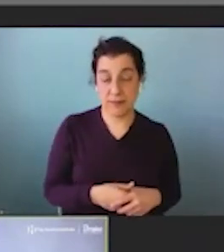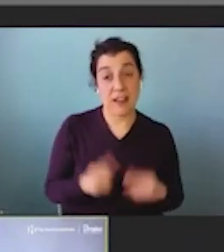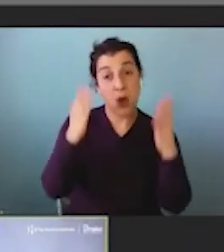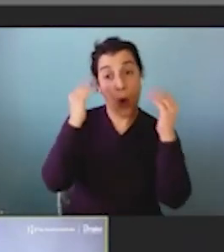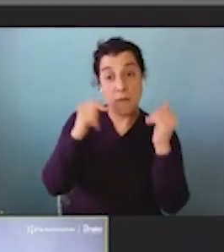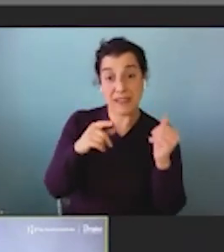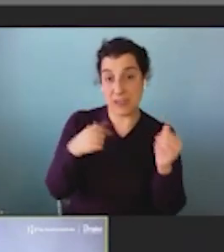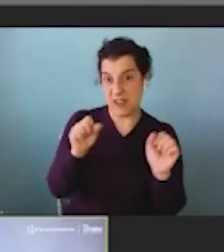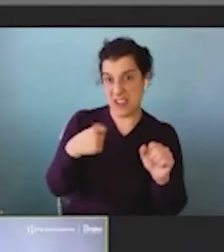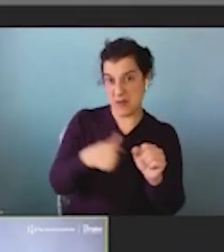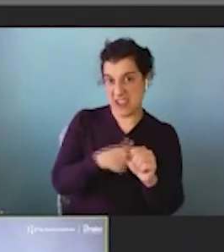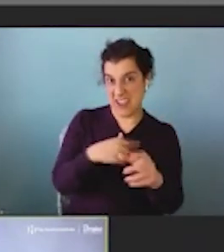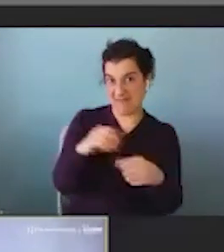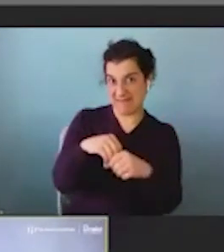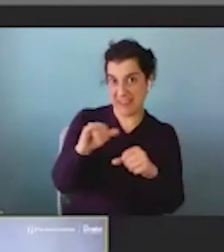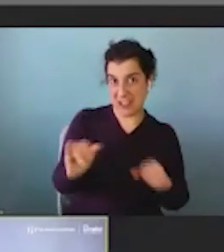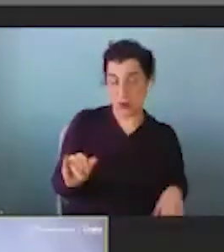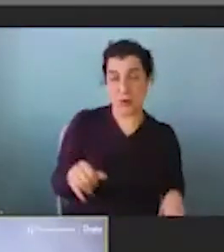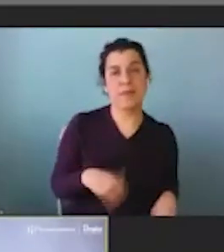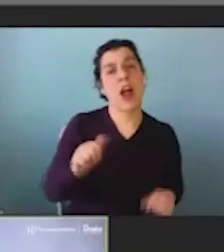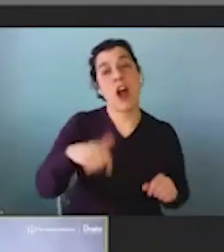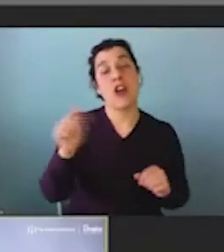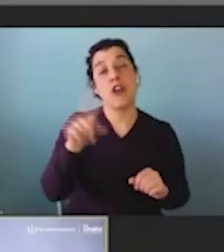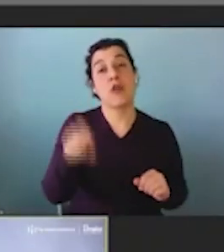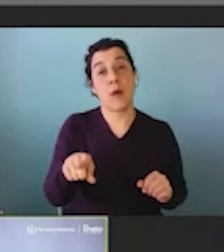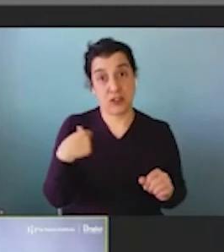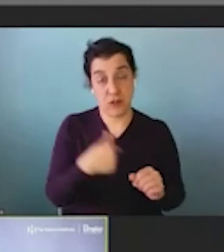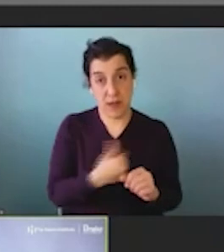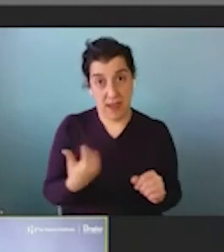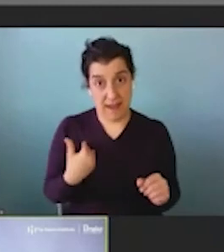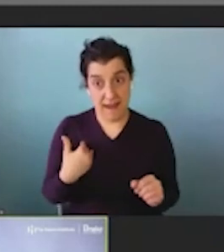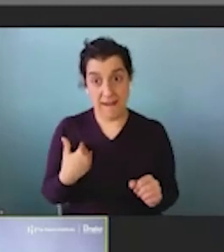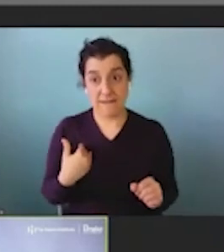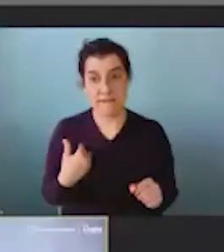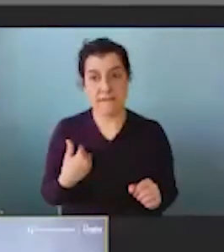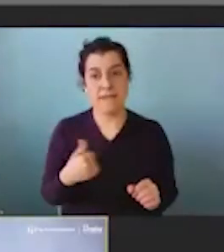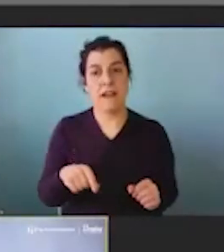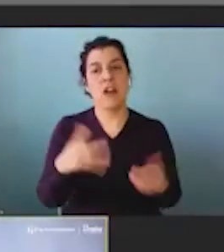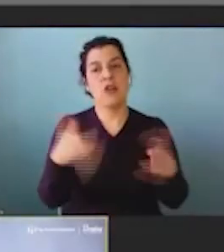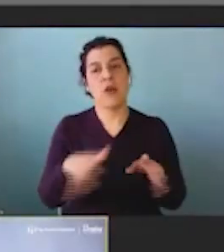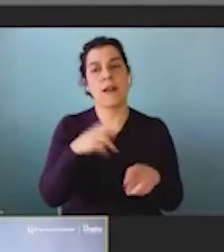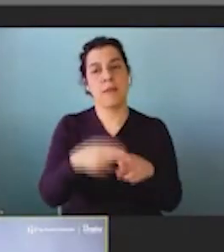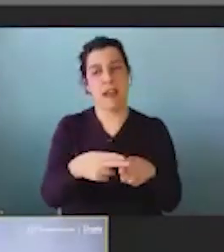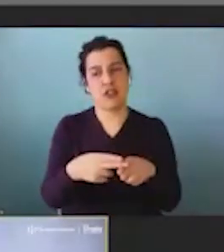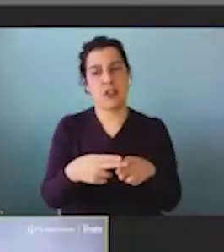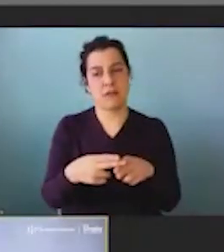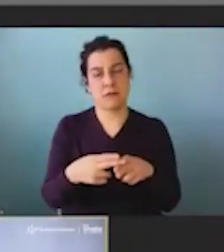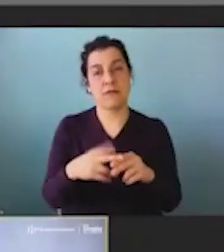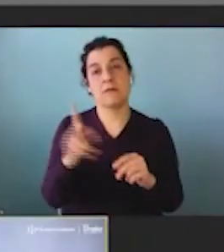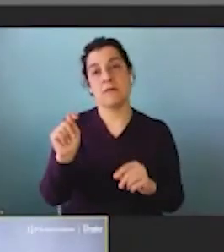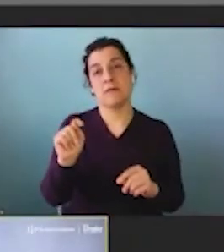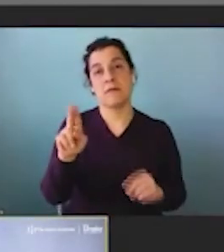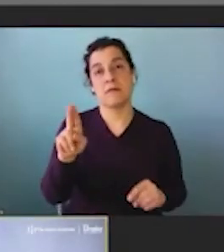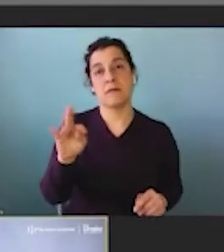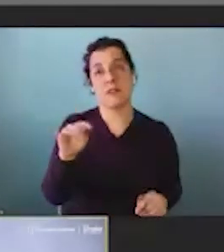get to that. But another question that that we have is you've already mentioned that, you know, one of Tufts initiatives right now is the Food is